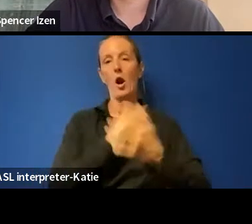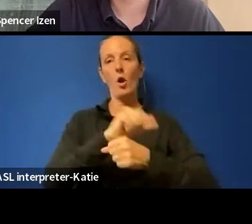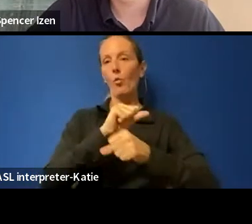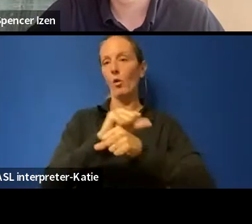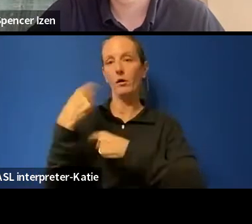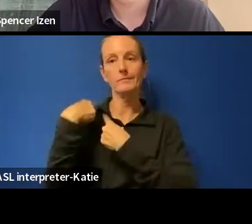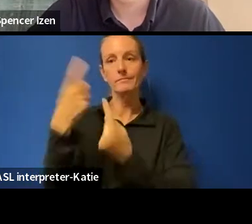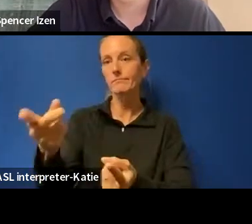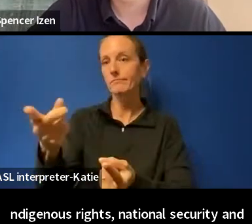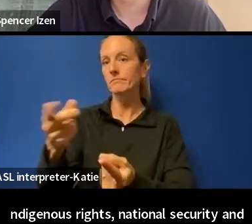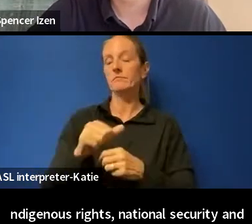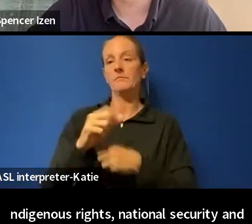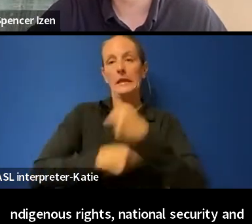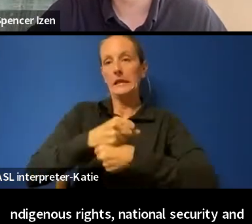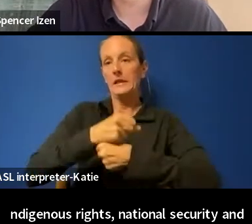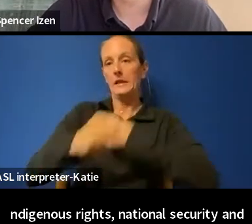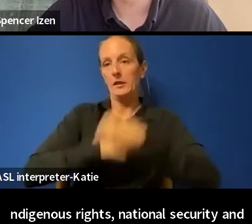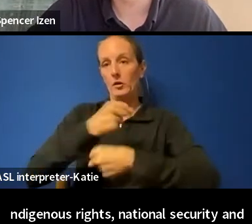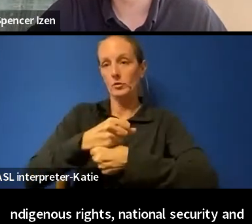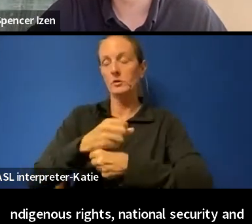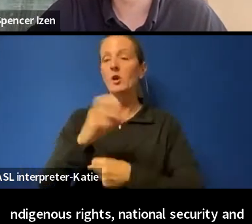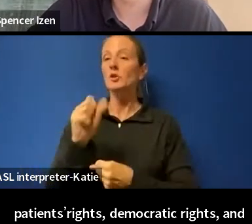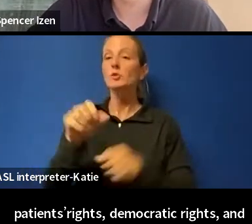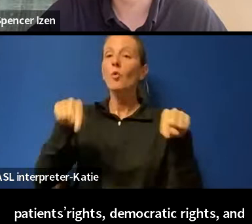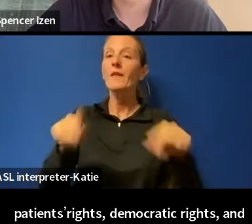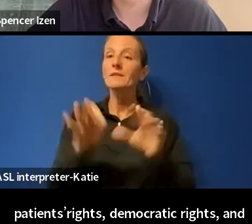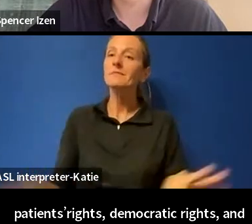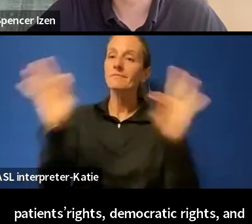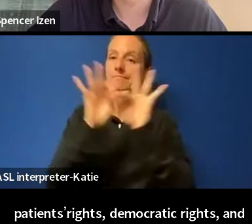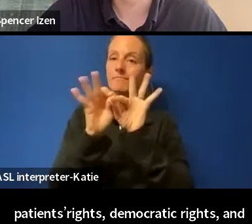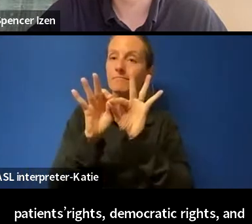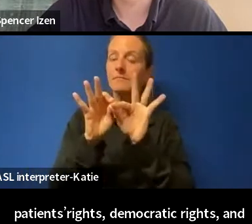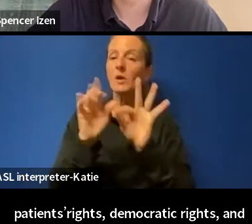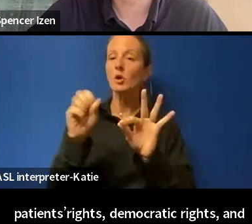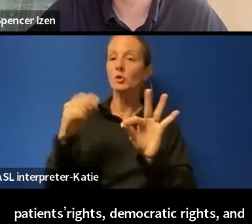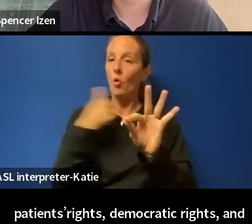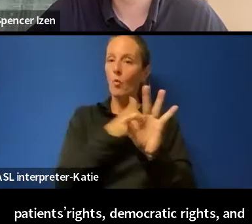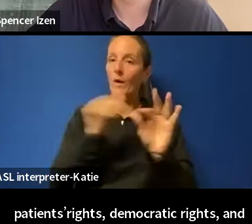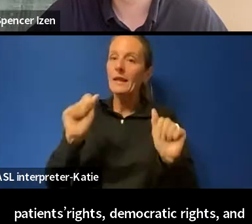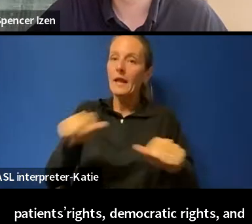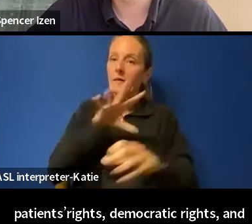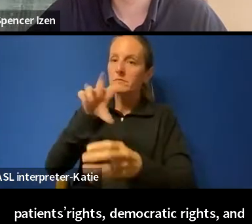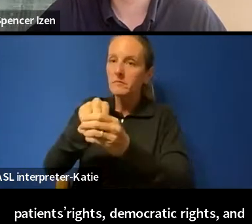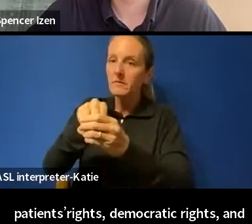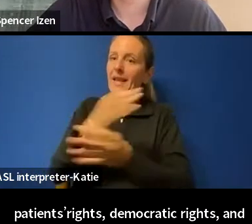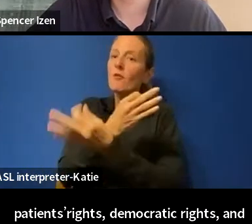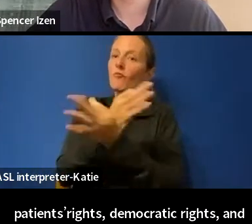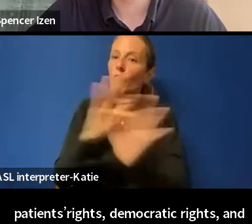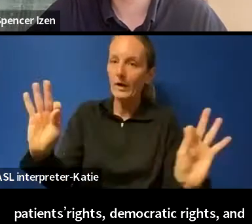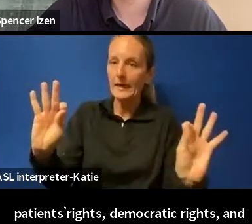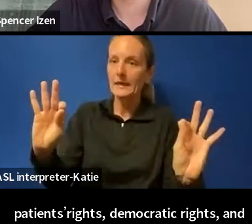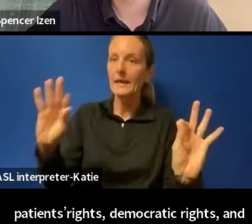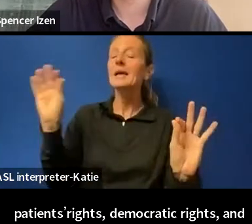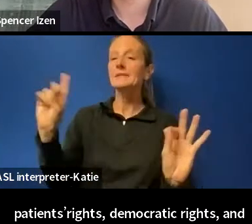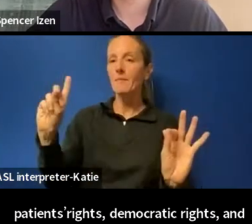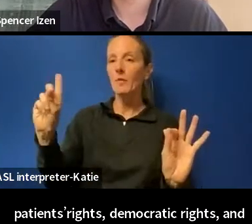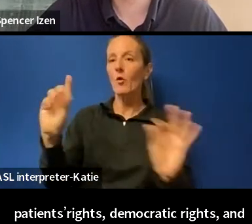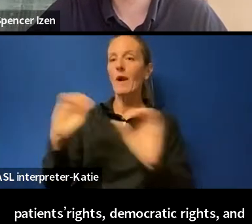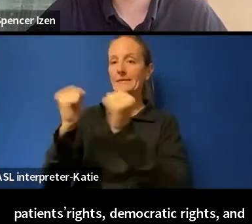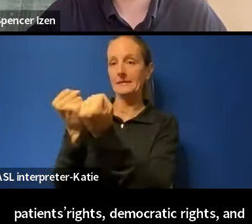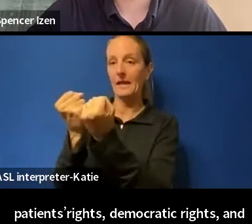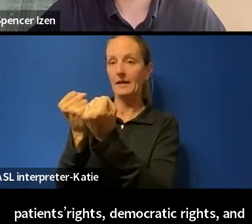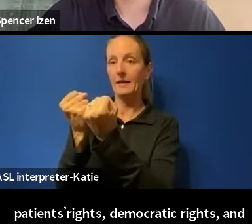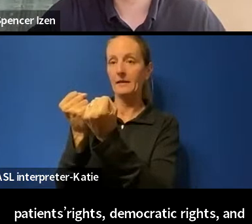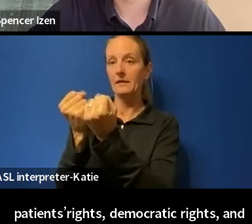protected rights are essential in order for us to be able to participate in a free and democratic society. Tonight,